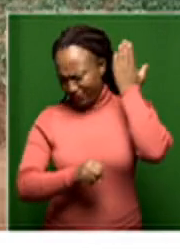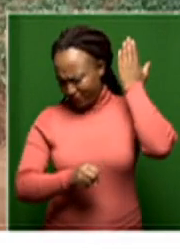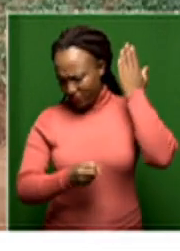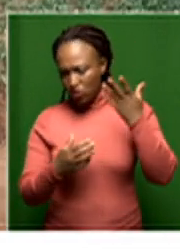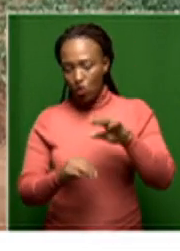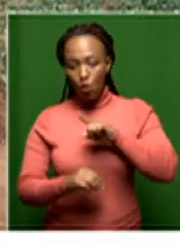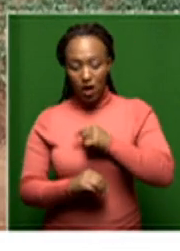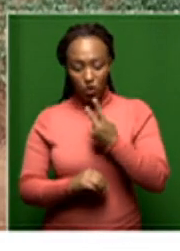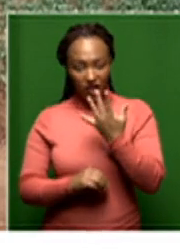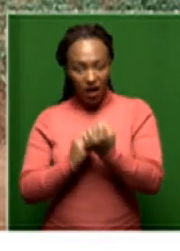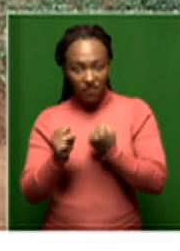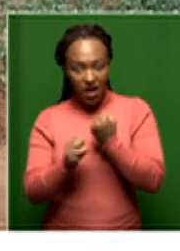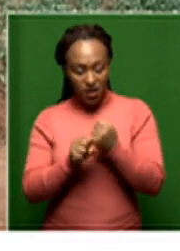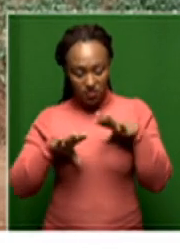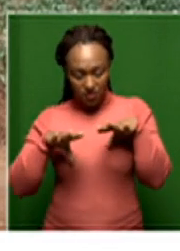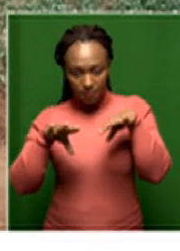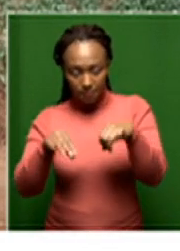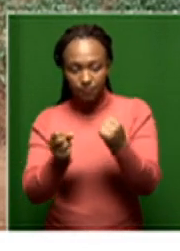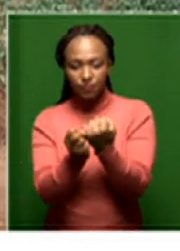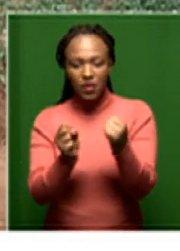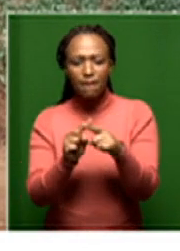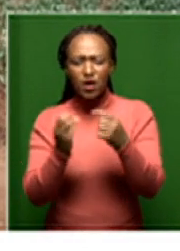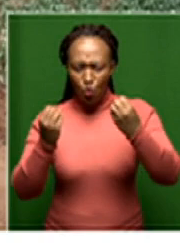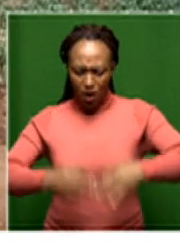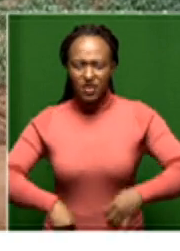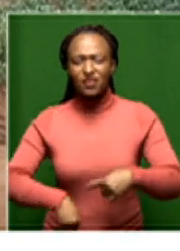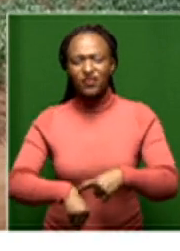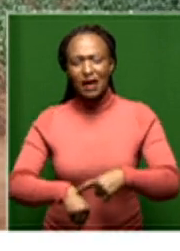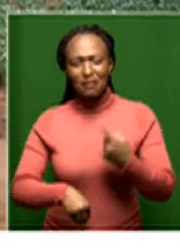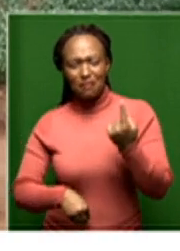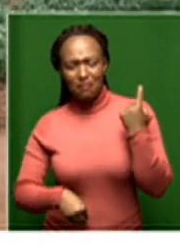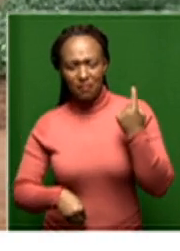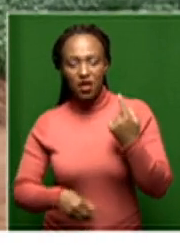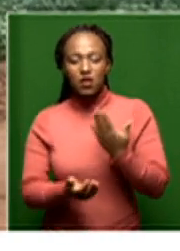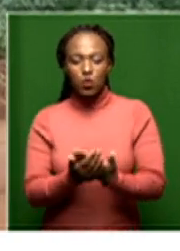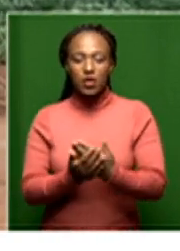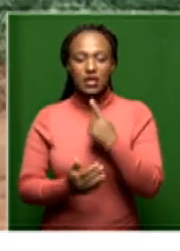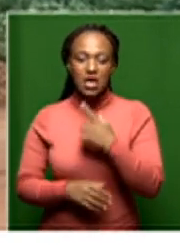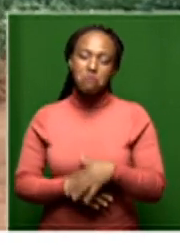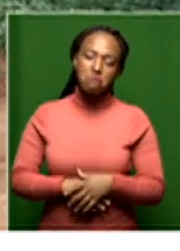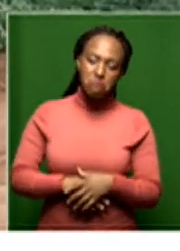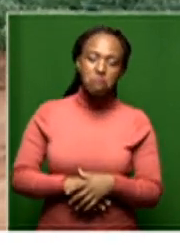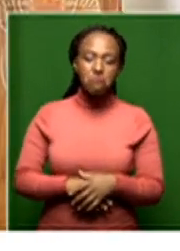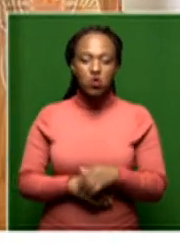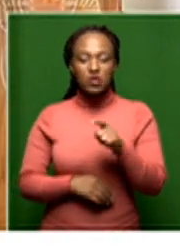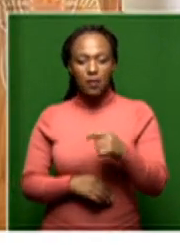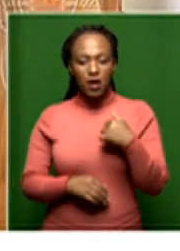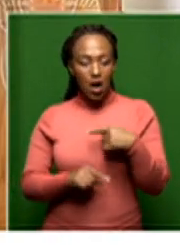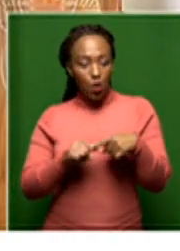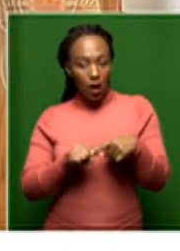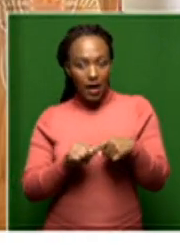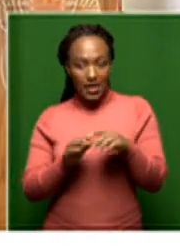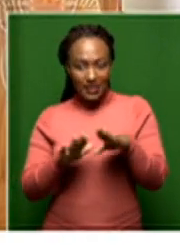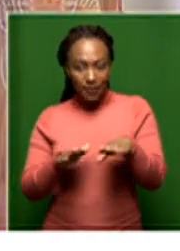years that we have essentially wasted, one could perhaps forgive the tentative steps that the government is taking.